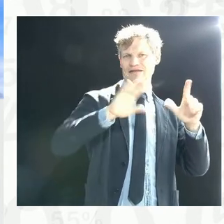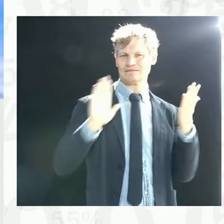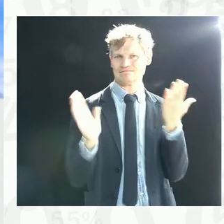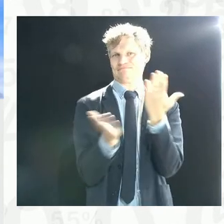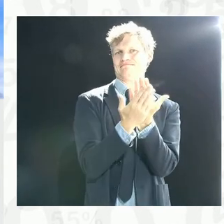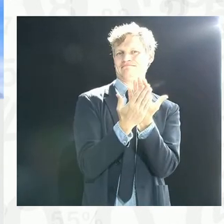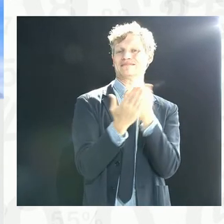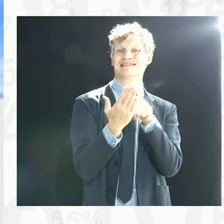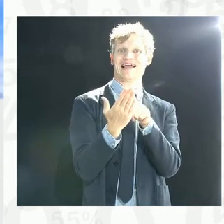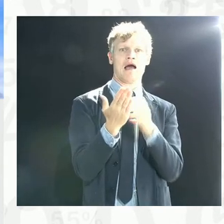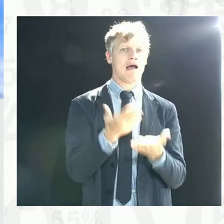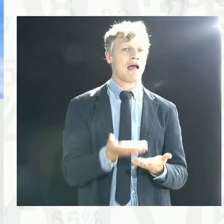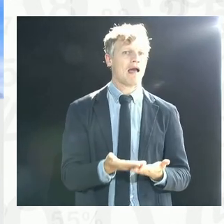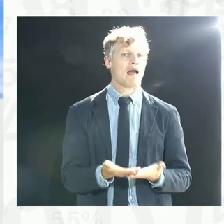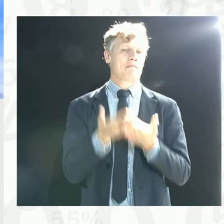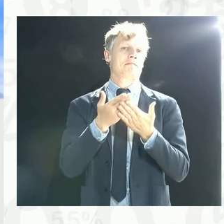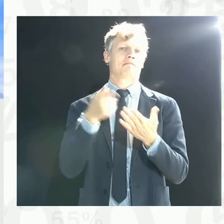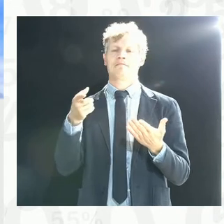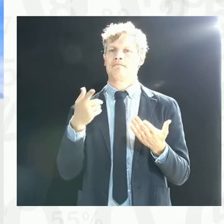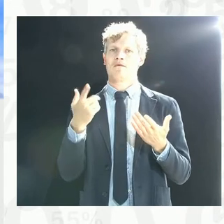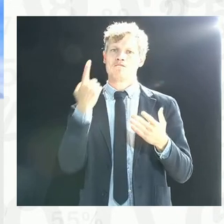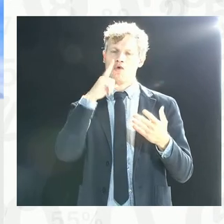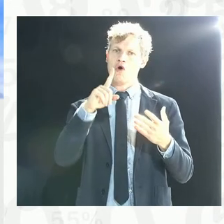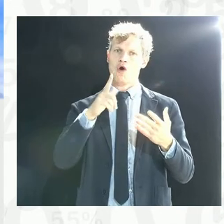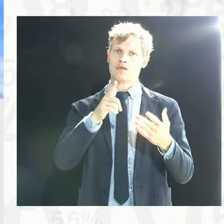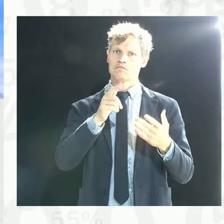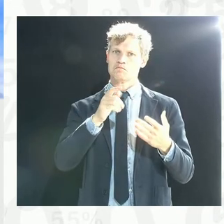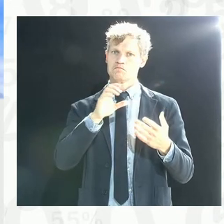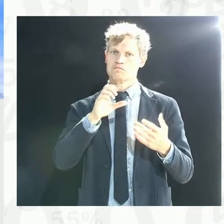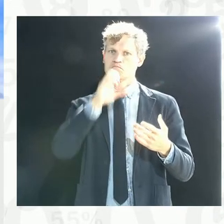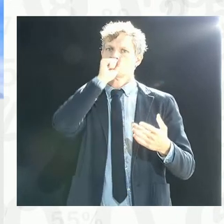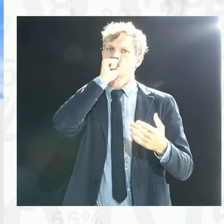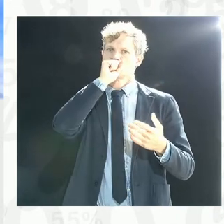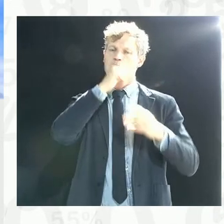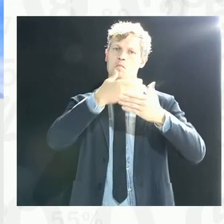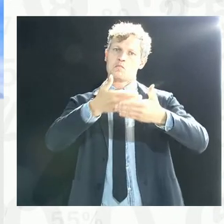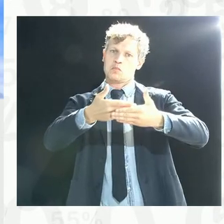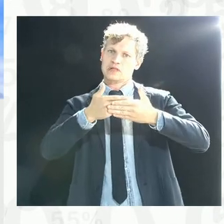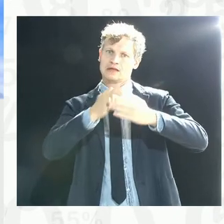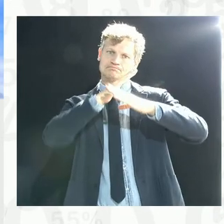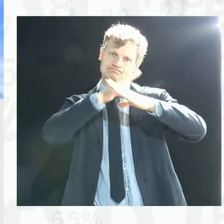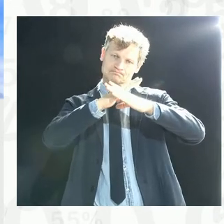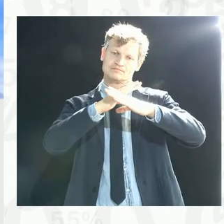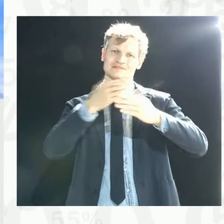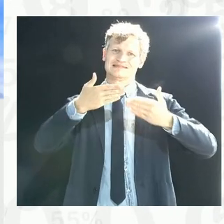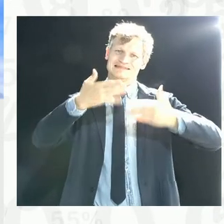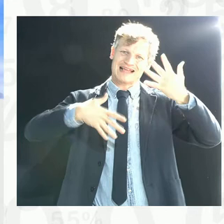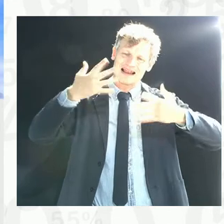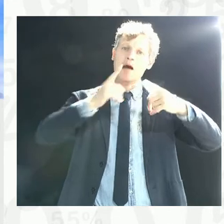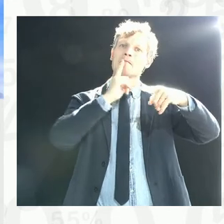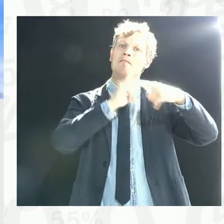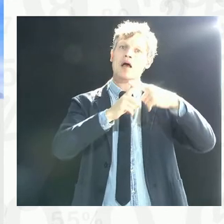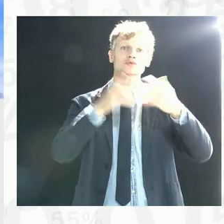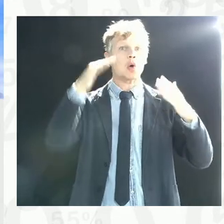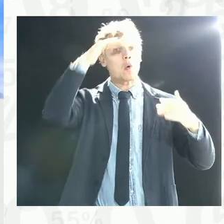use and protection of personal data. It also looks at regulation, regulating collection, use transmission, storage, and otherwise